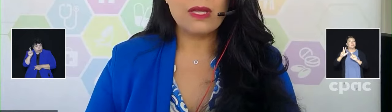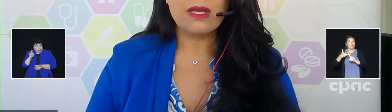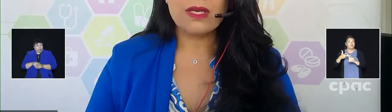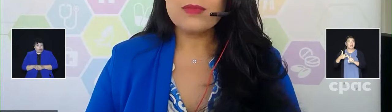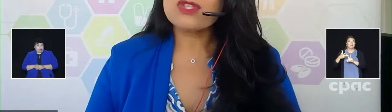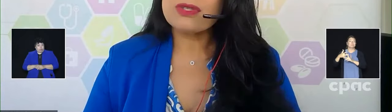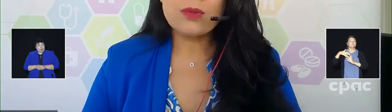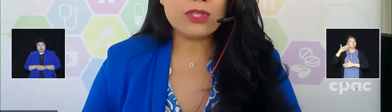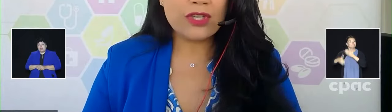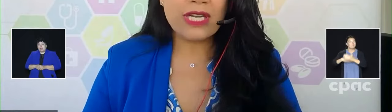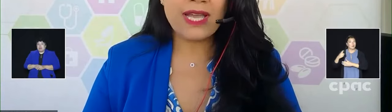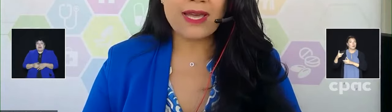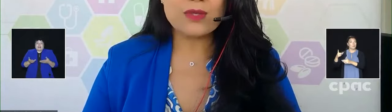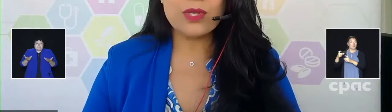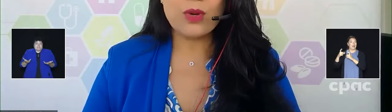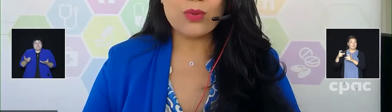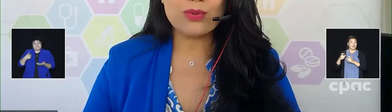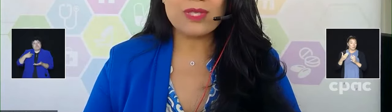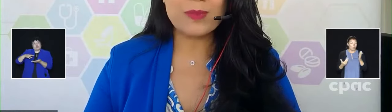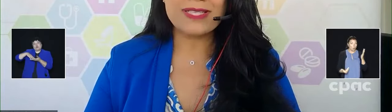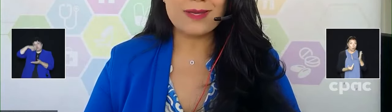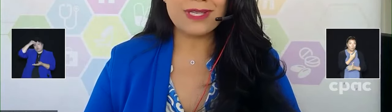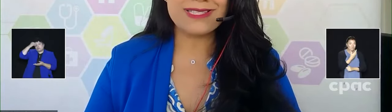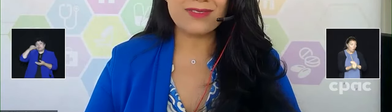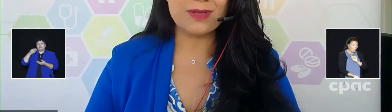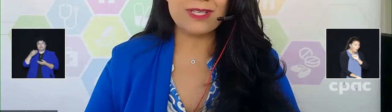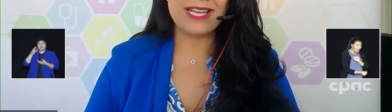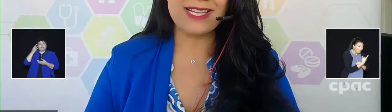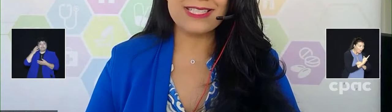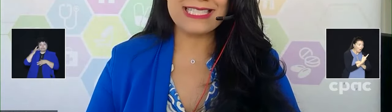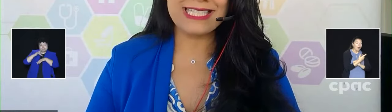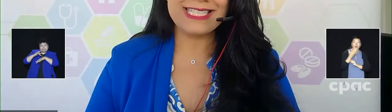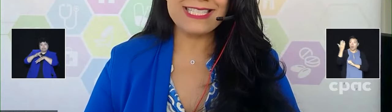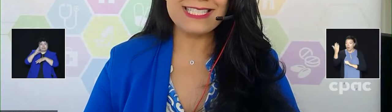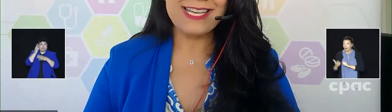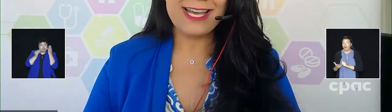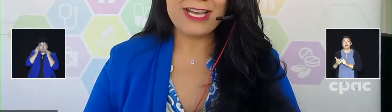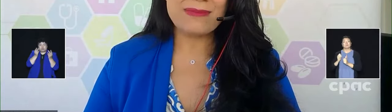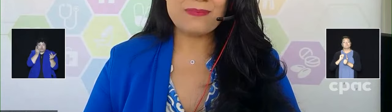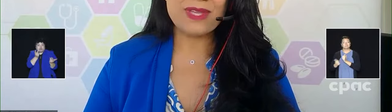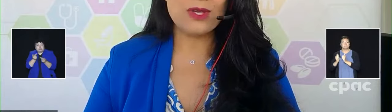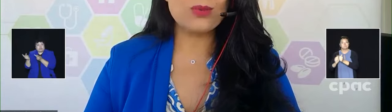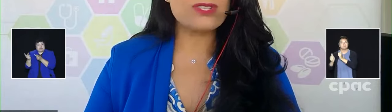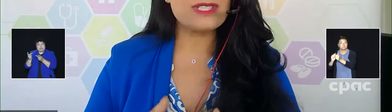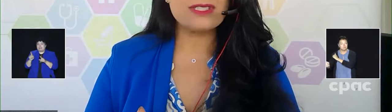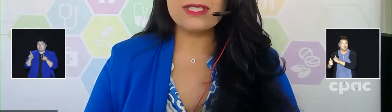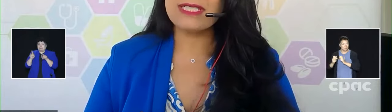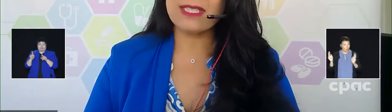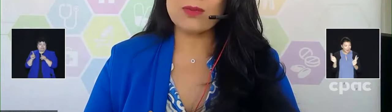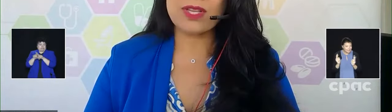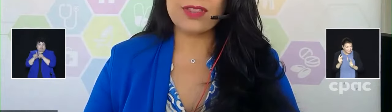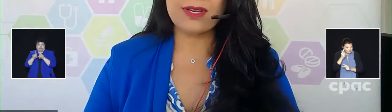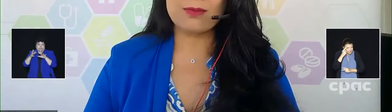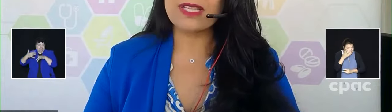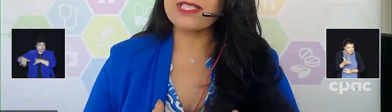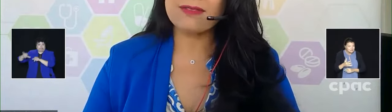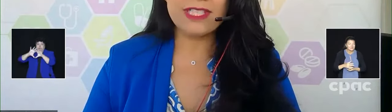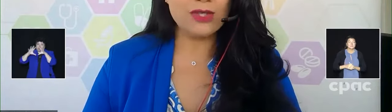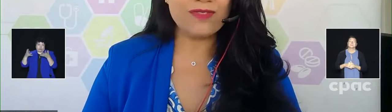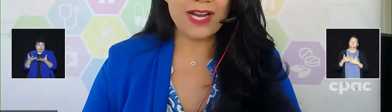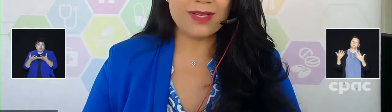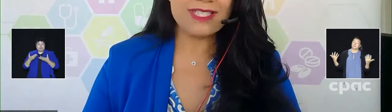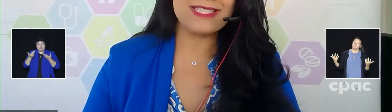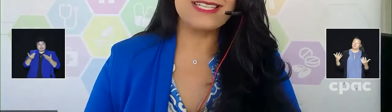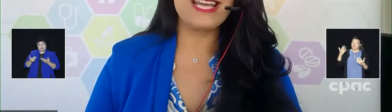I mean, certainly we're learning as we go through this pandemic as everyone else is. You know, we're still dealing with a relatively new